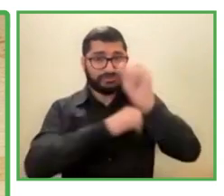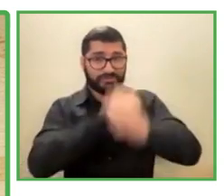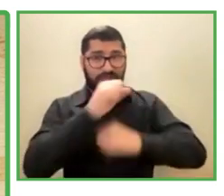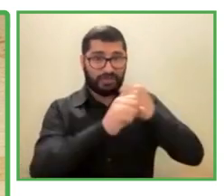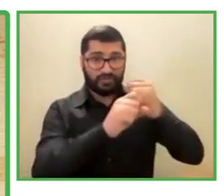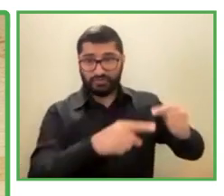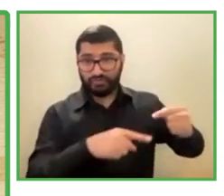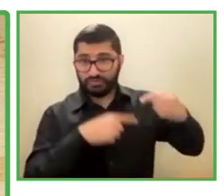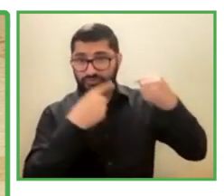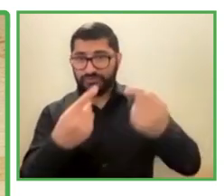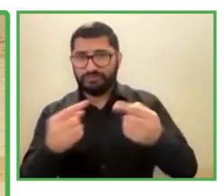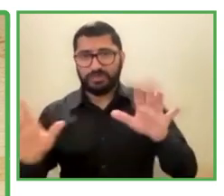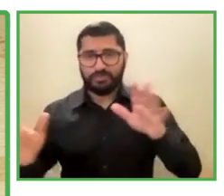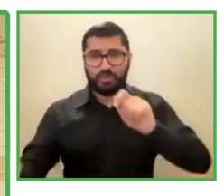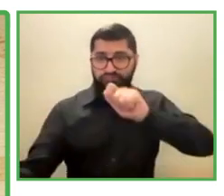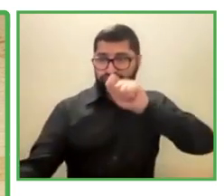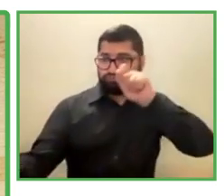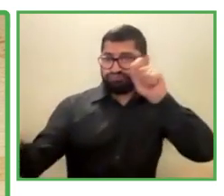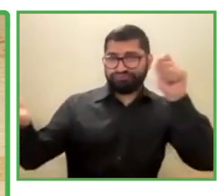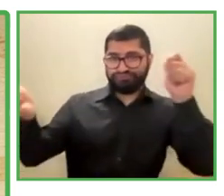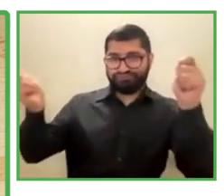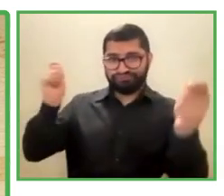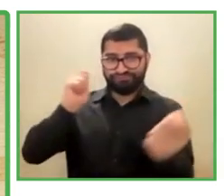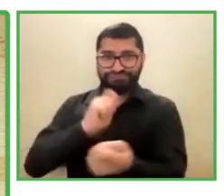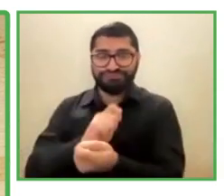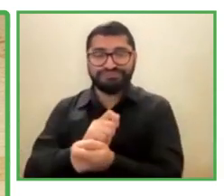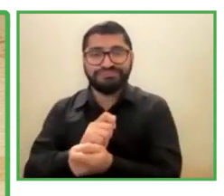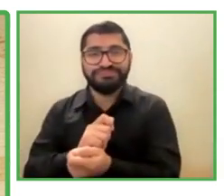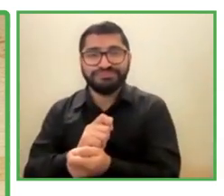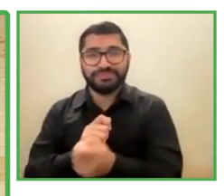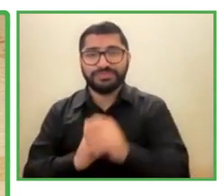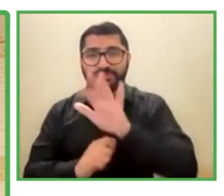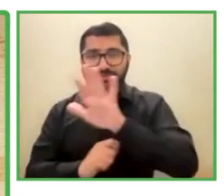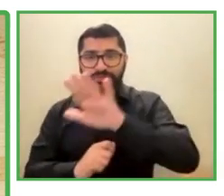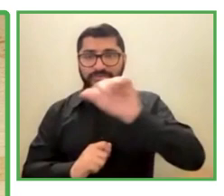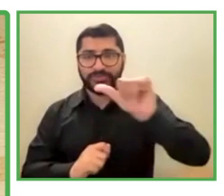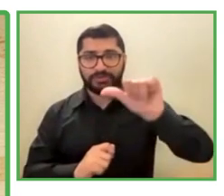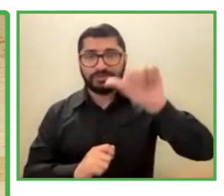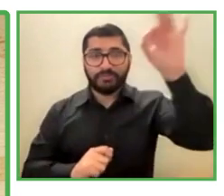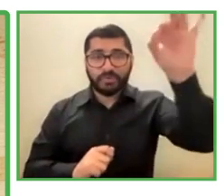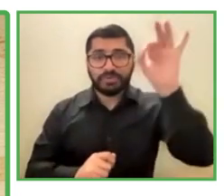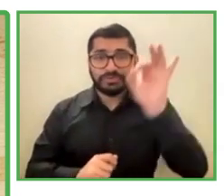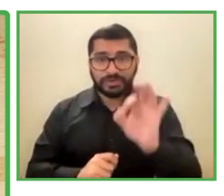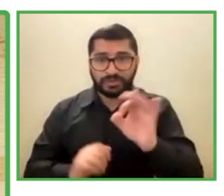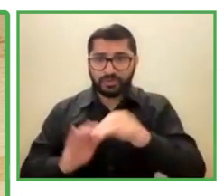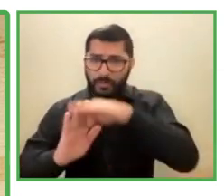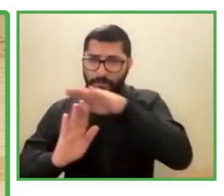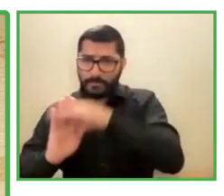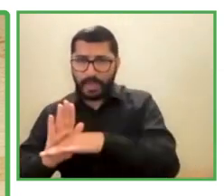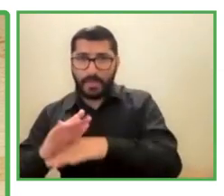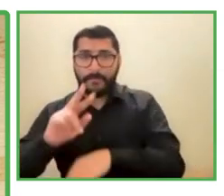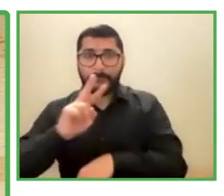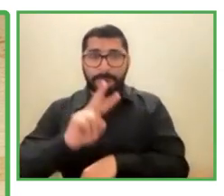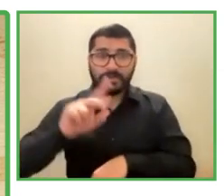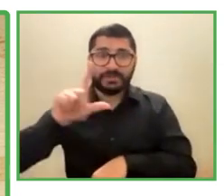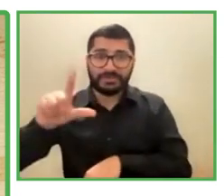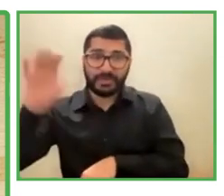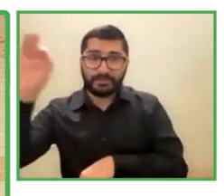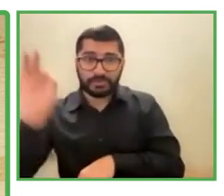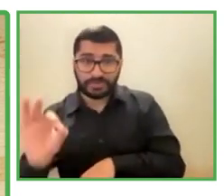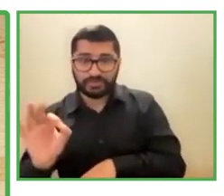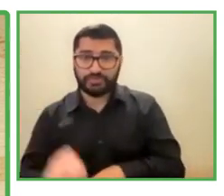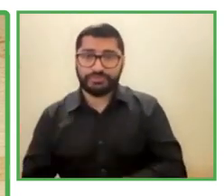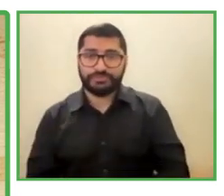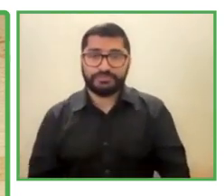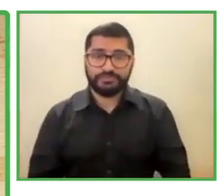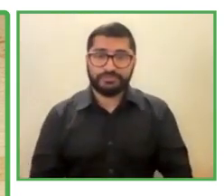had before was 56% and dropped to 27%. Our work environment that is measured through a survey that we